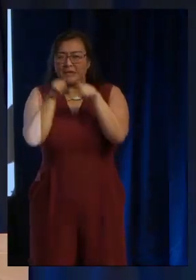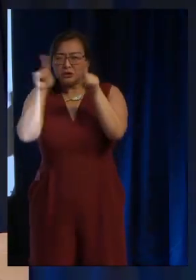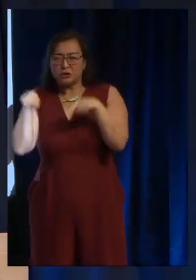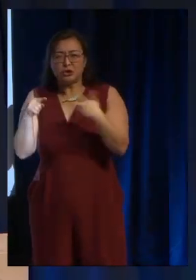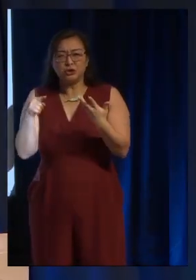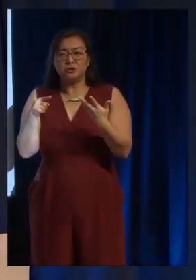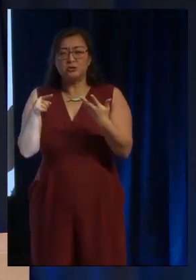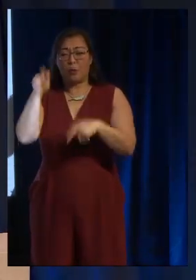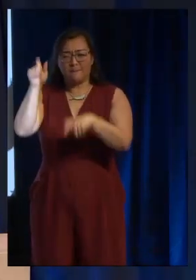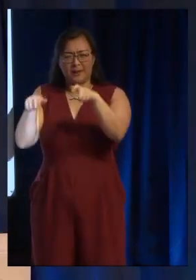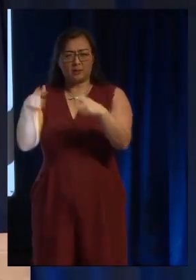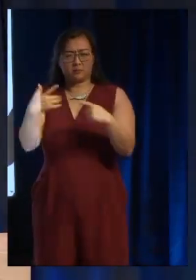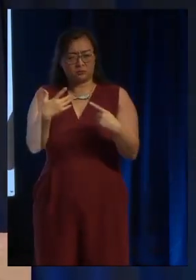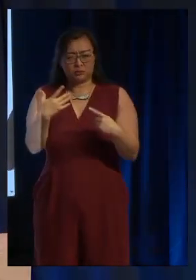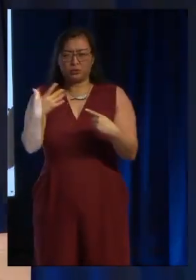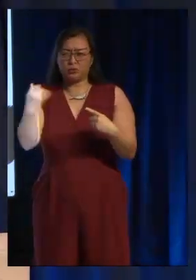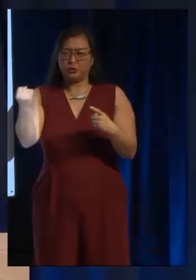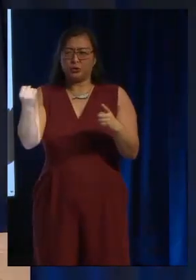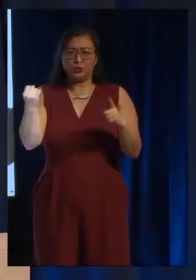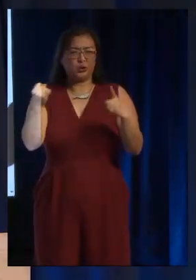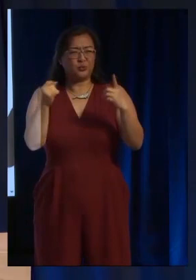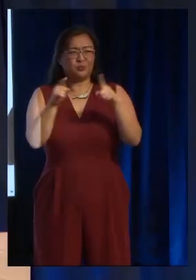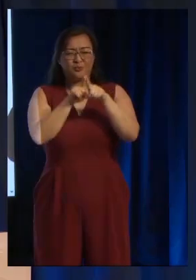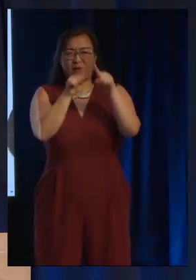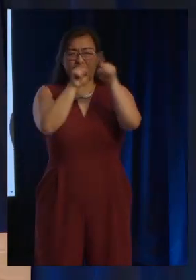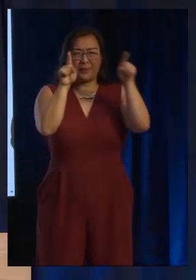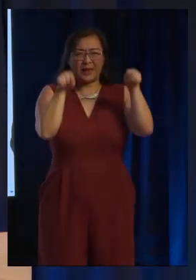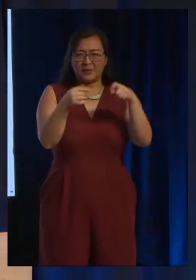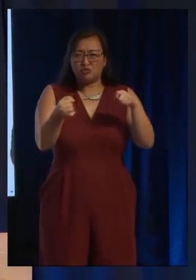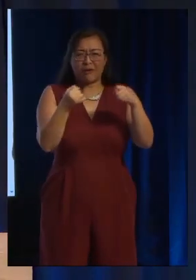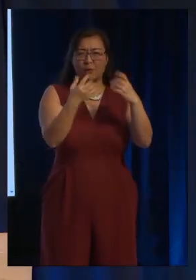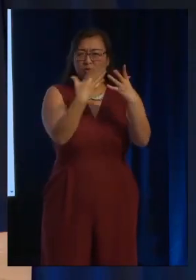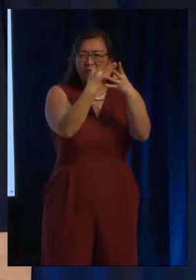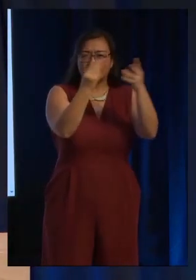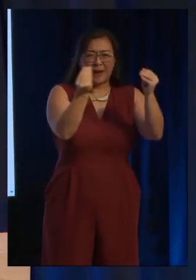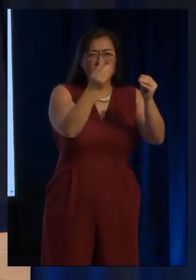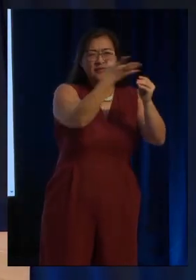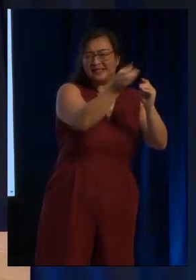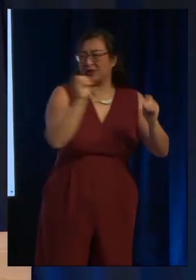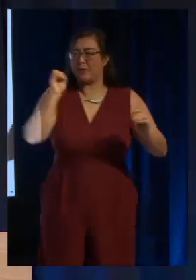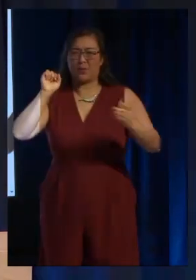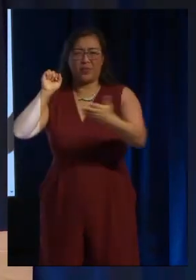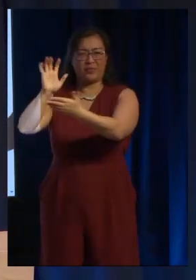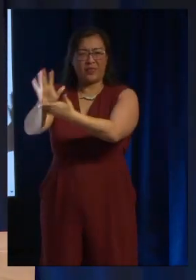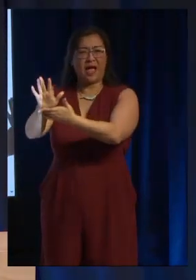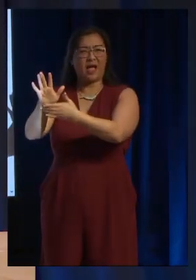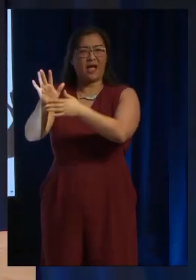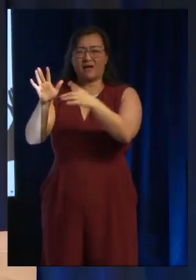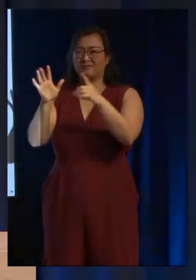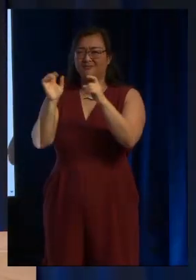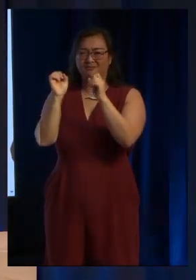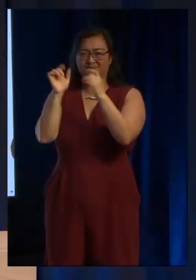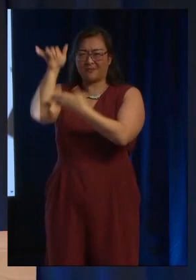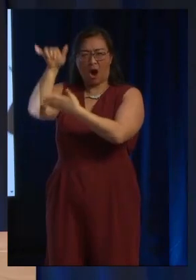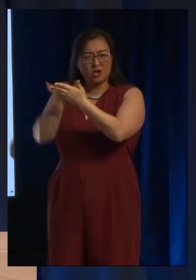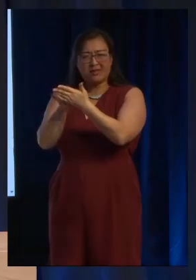transparent version of that train with no background and using it for their articles. And it's just like every marketer's nightmare. So they